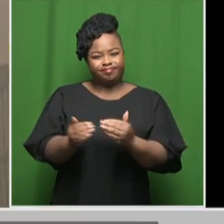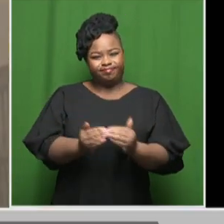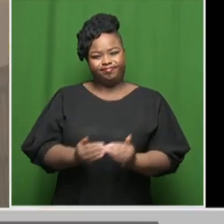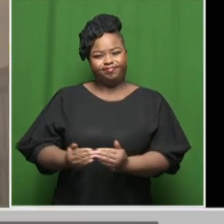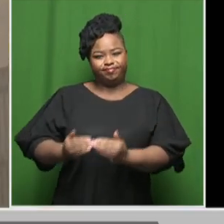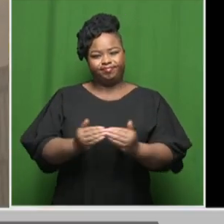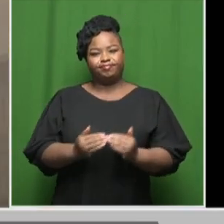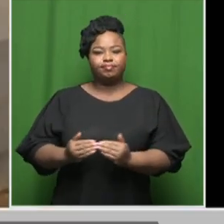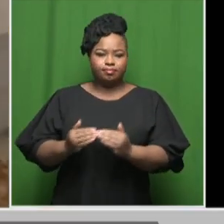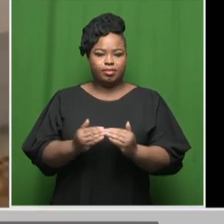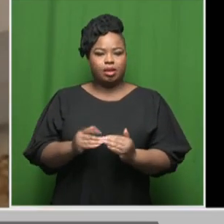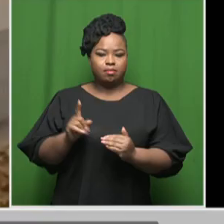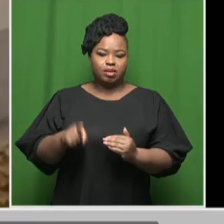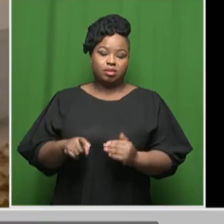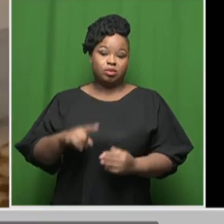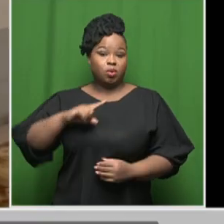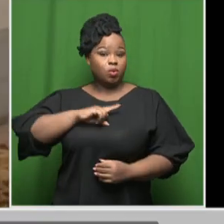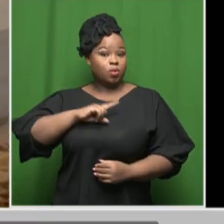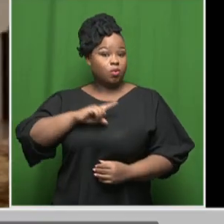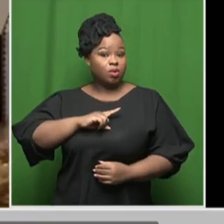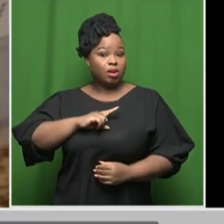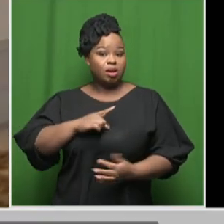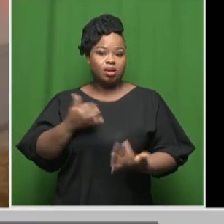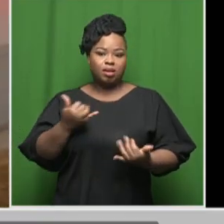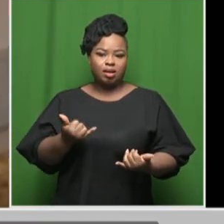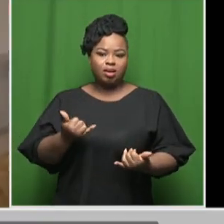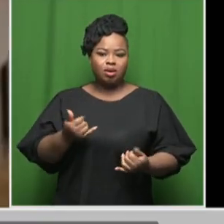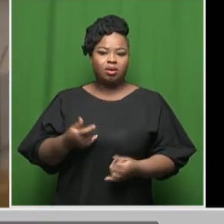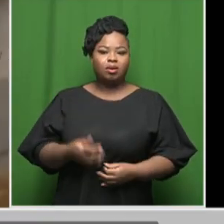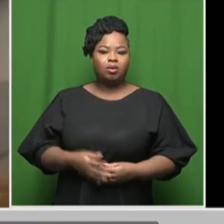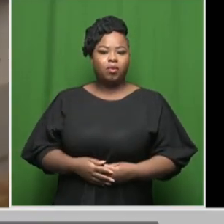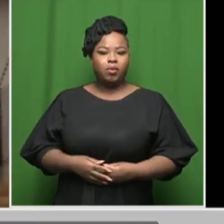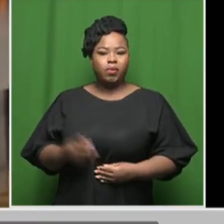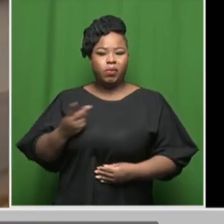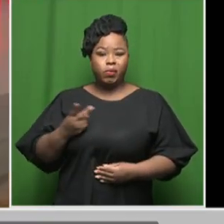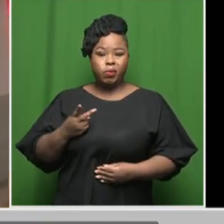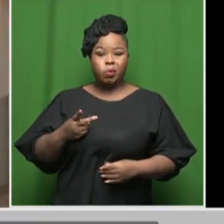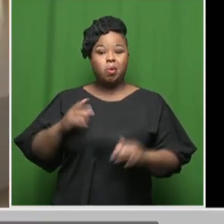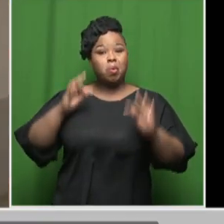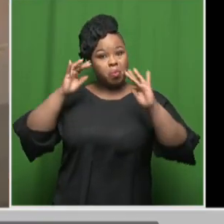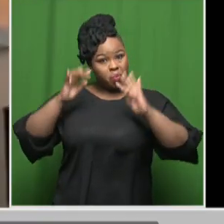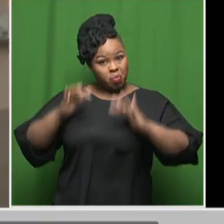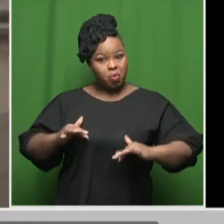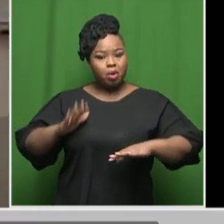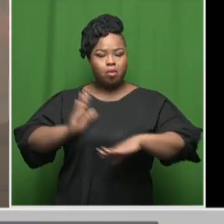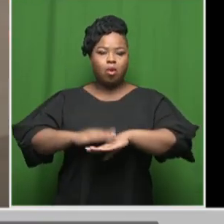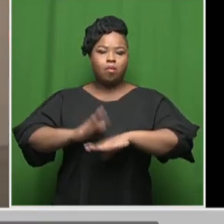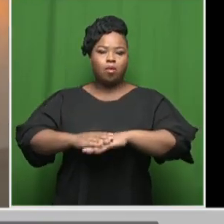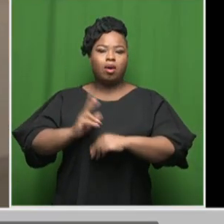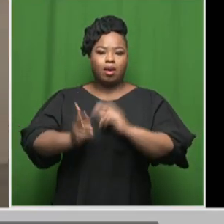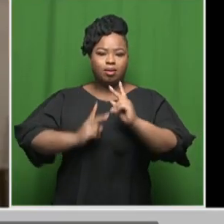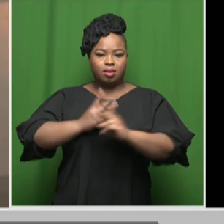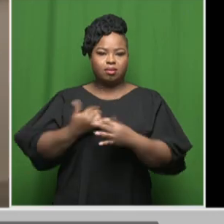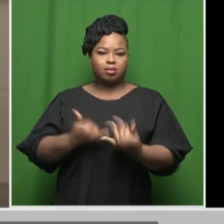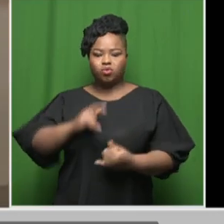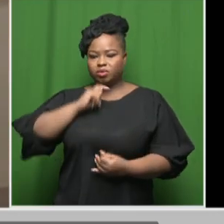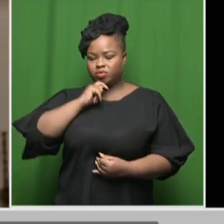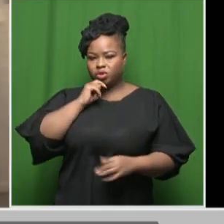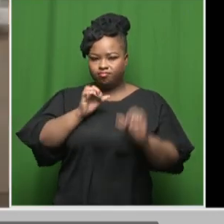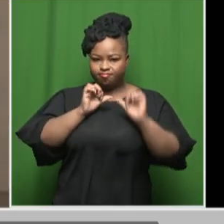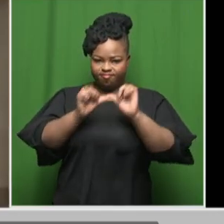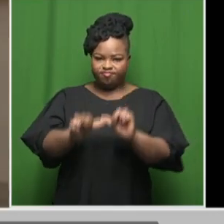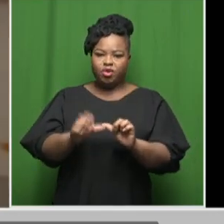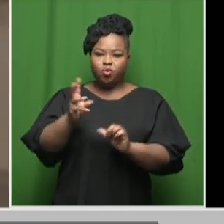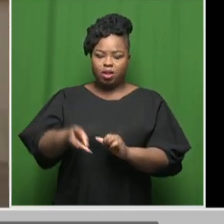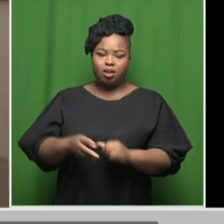while driving, since we might be receiving a lot of rain from the gate this morning. We also have